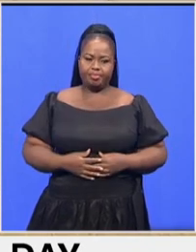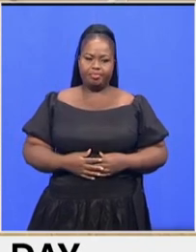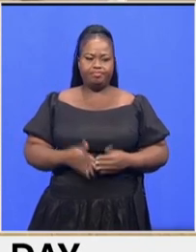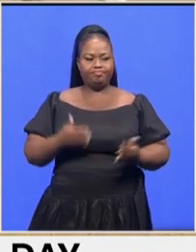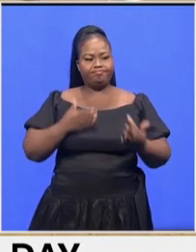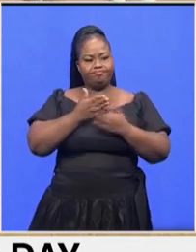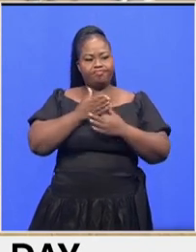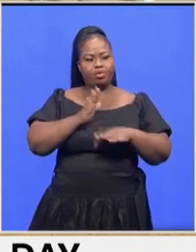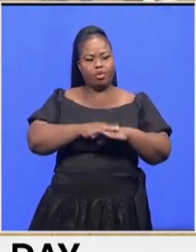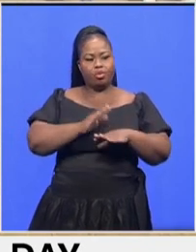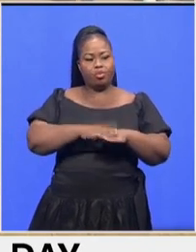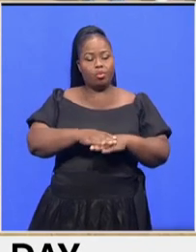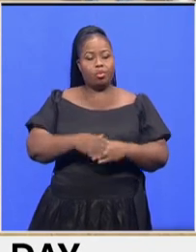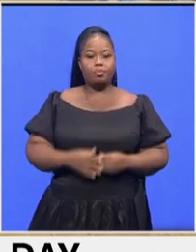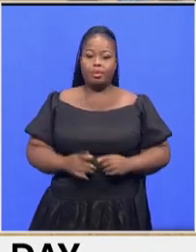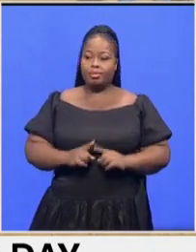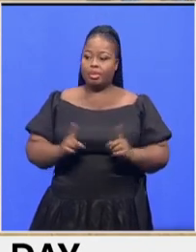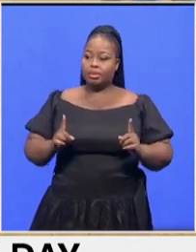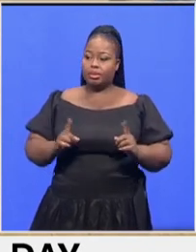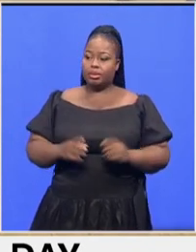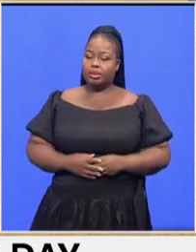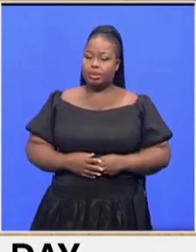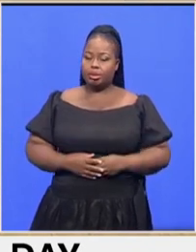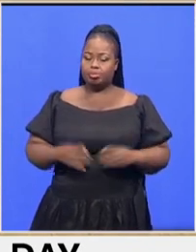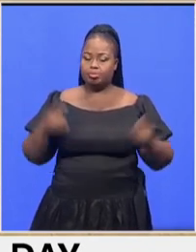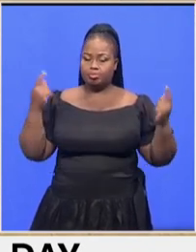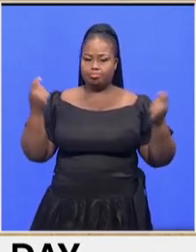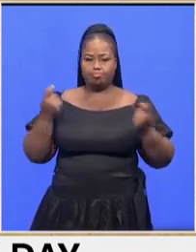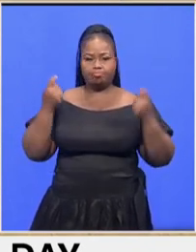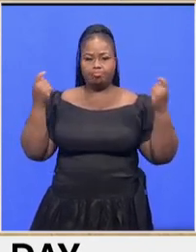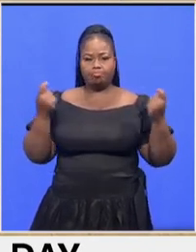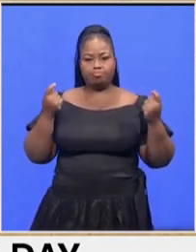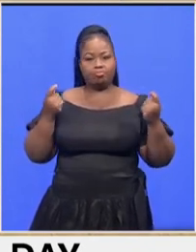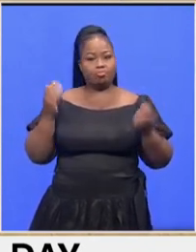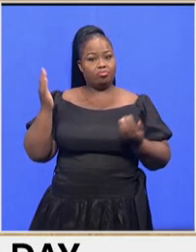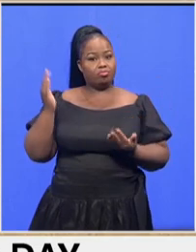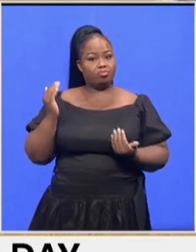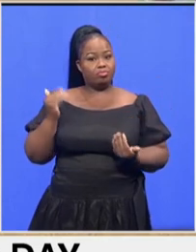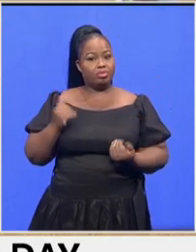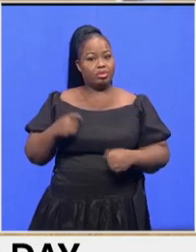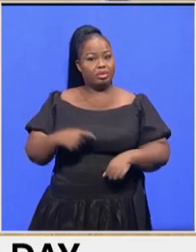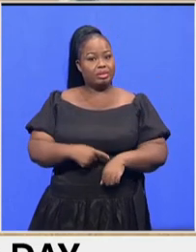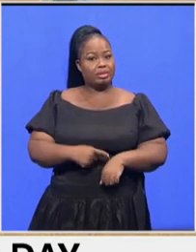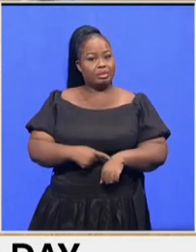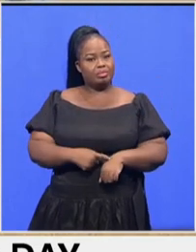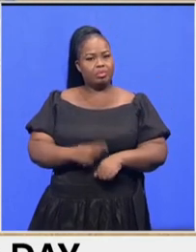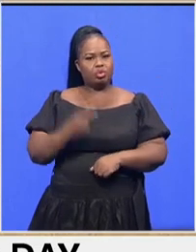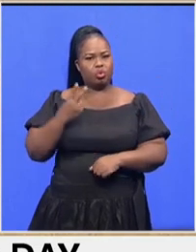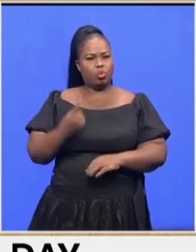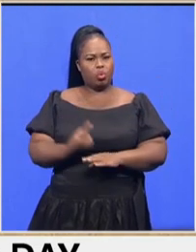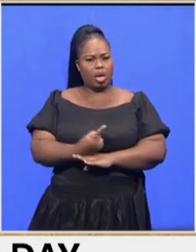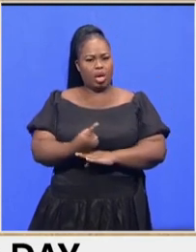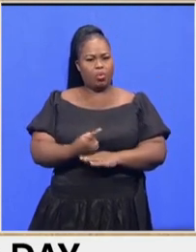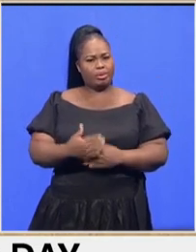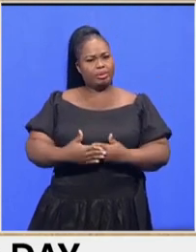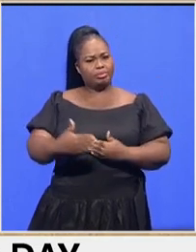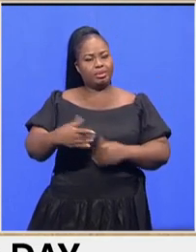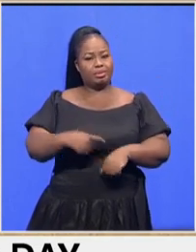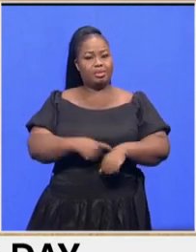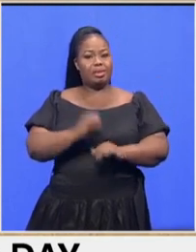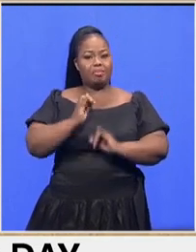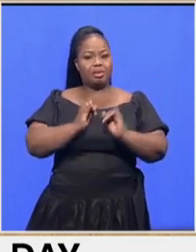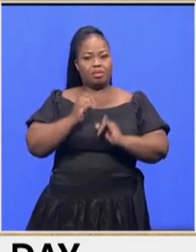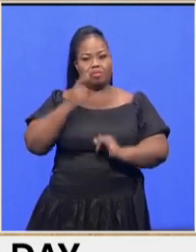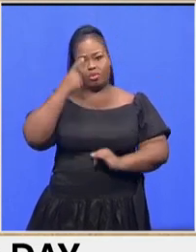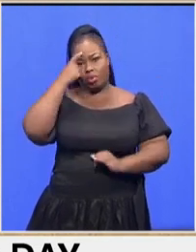to those rights of course the celebrations are expected to start in about two two hours at 11 o'clock and